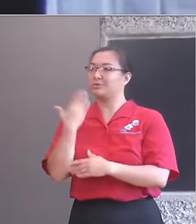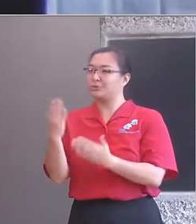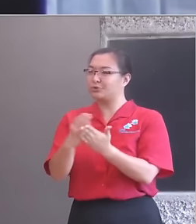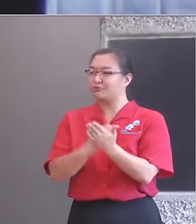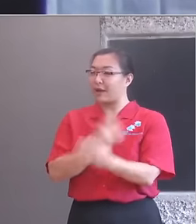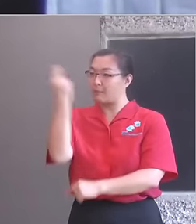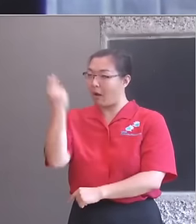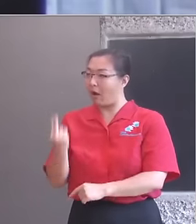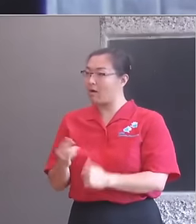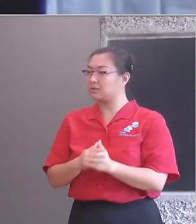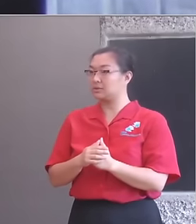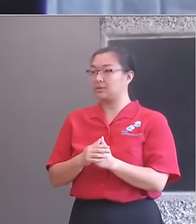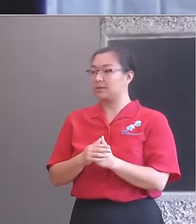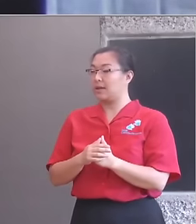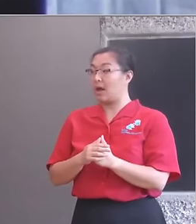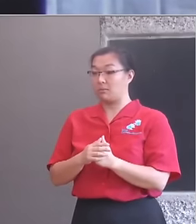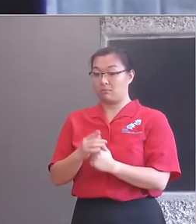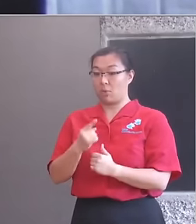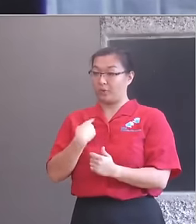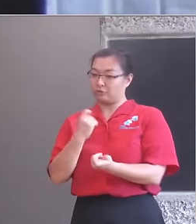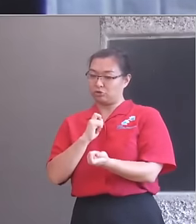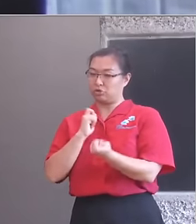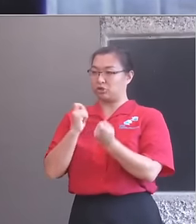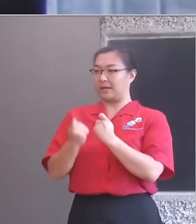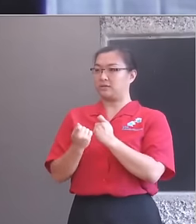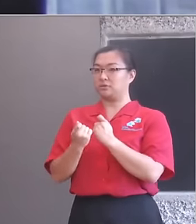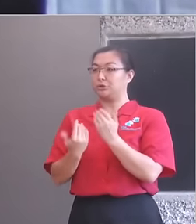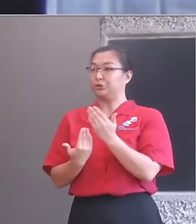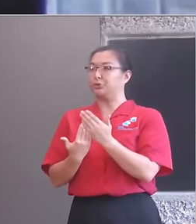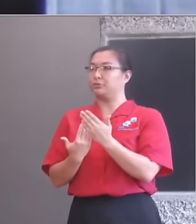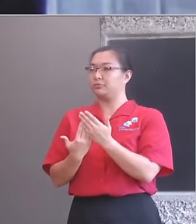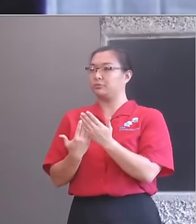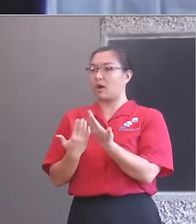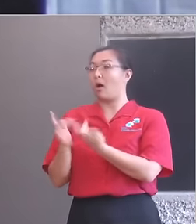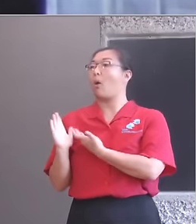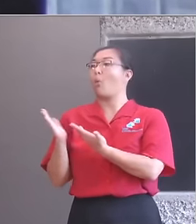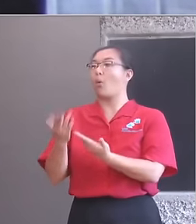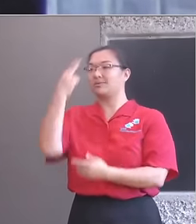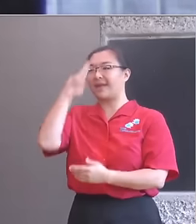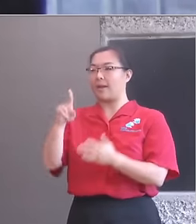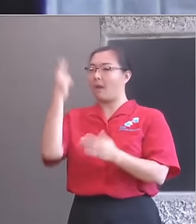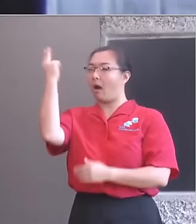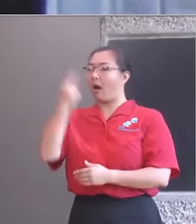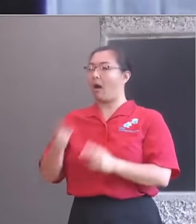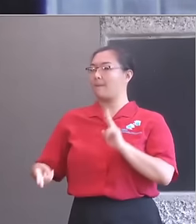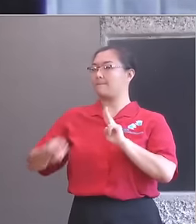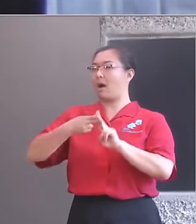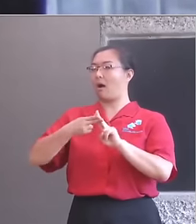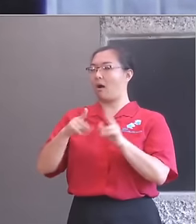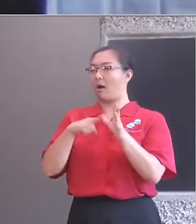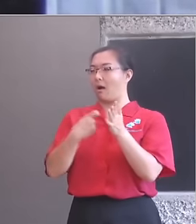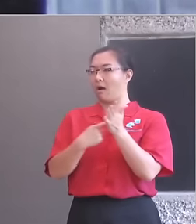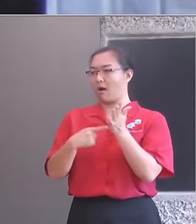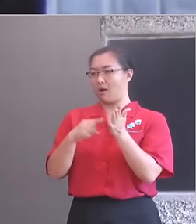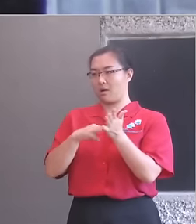award has now been redesigned by schools for schools. It will be an excellent source of evidence for Ofsted, supporting